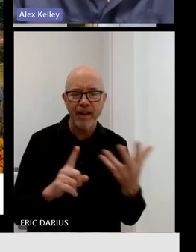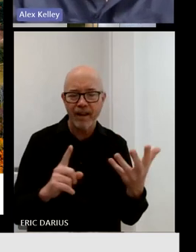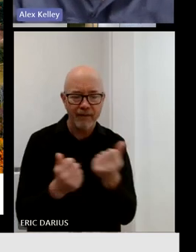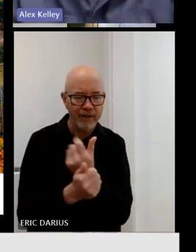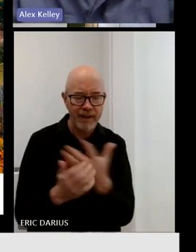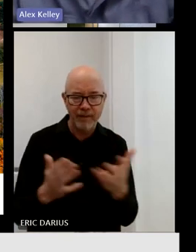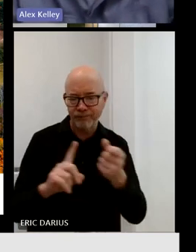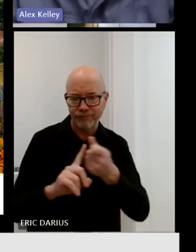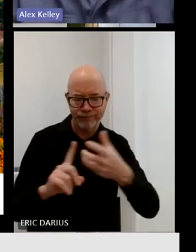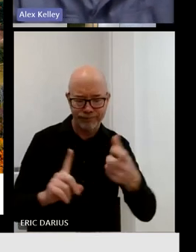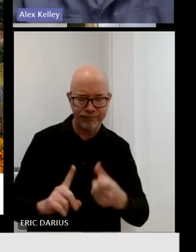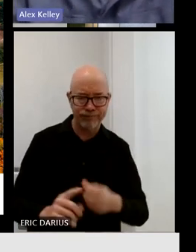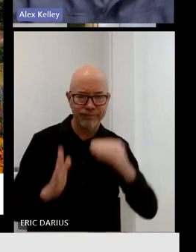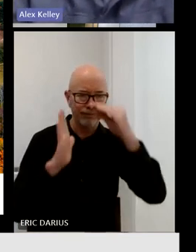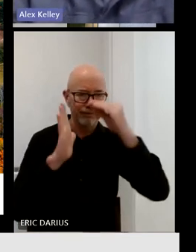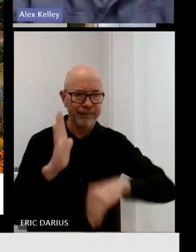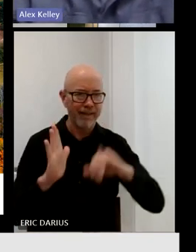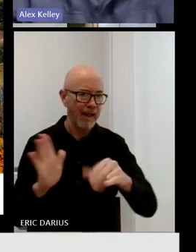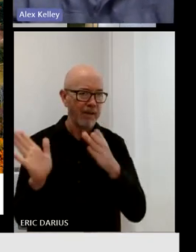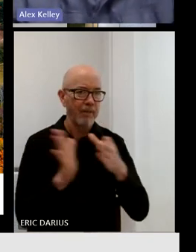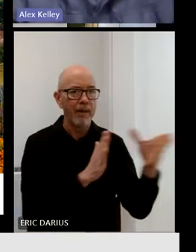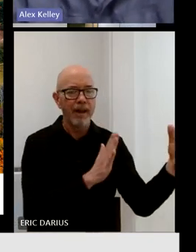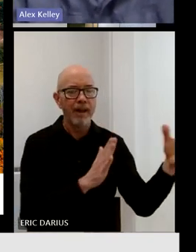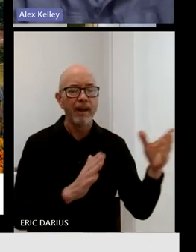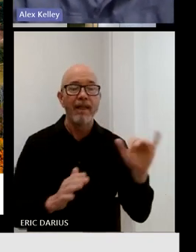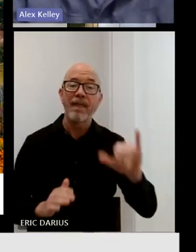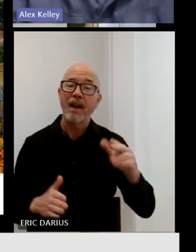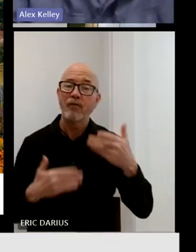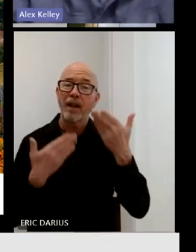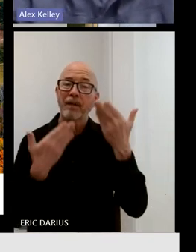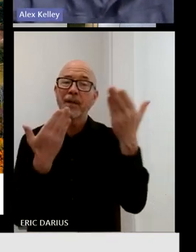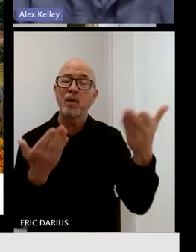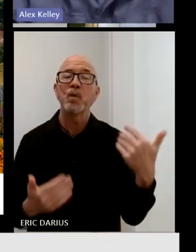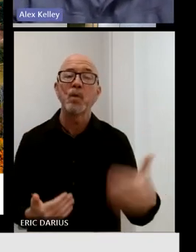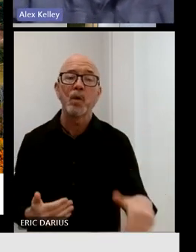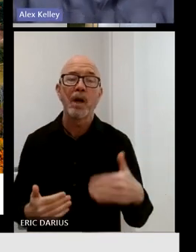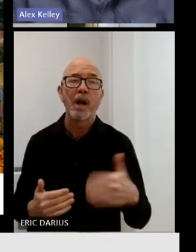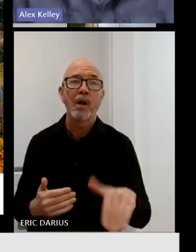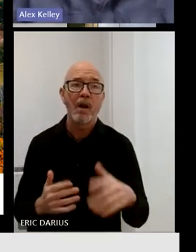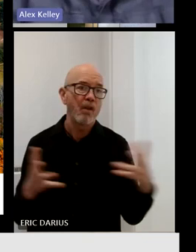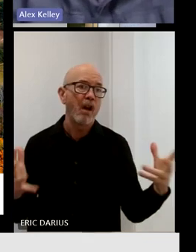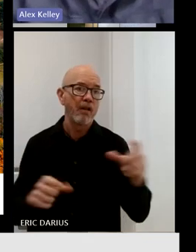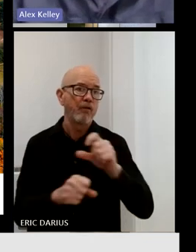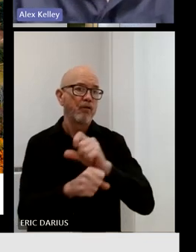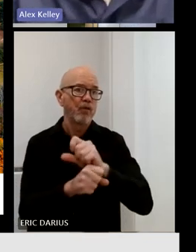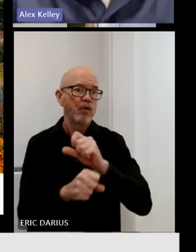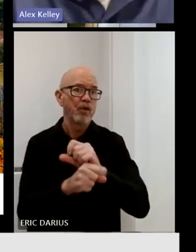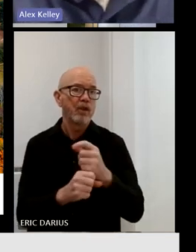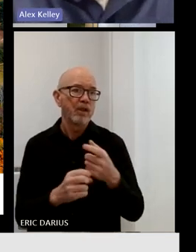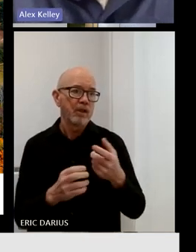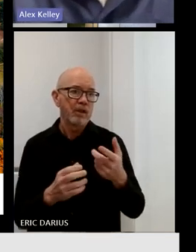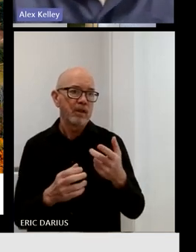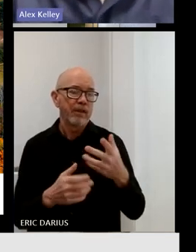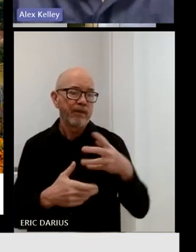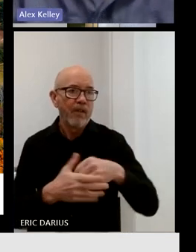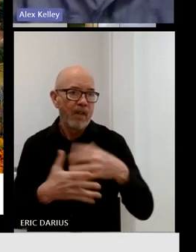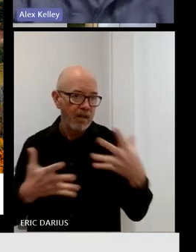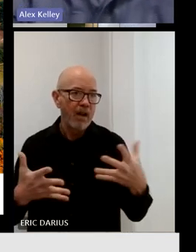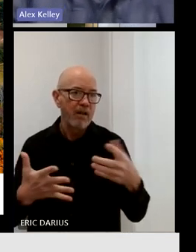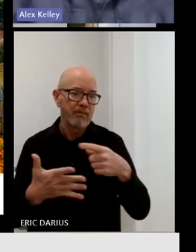recommendation is not made lightly because it is a big lift, but that would be the next step if the state,